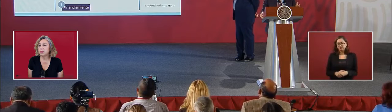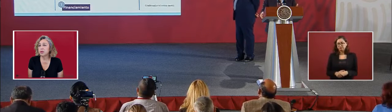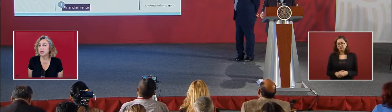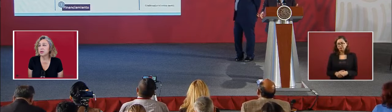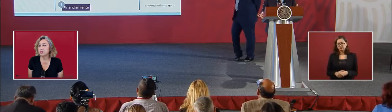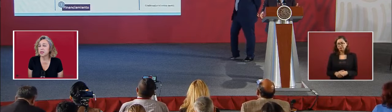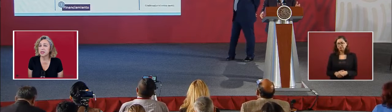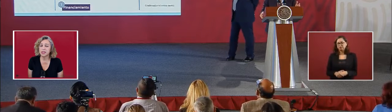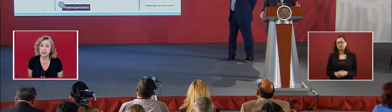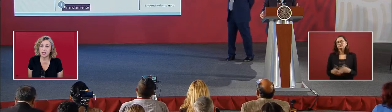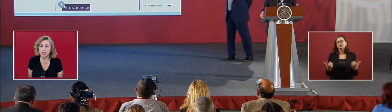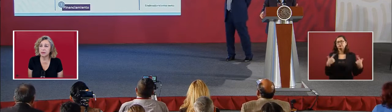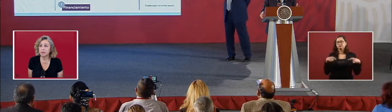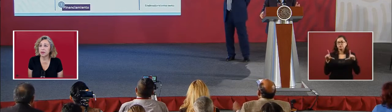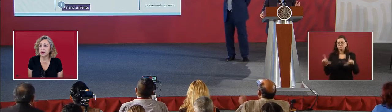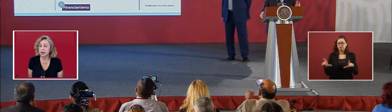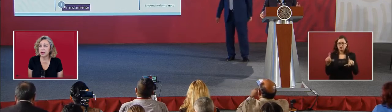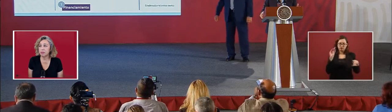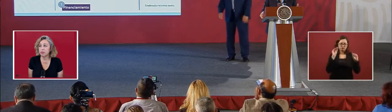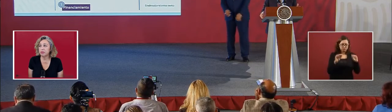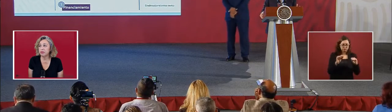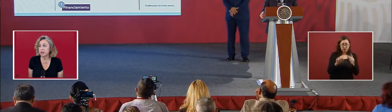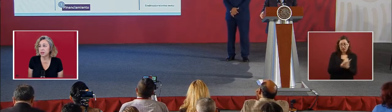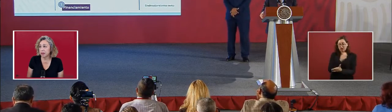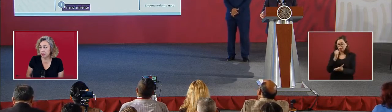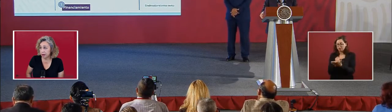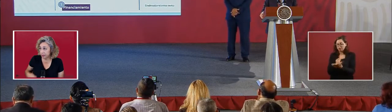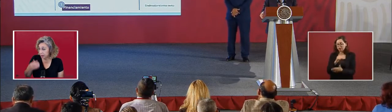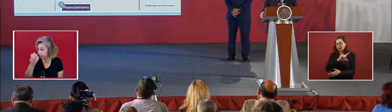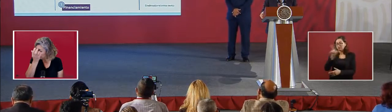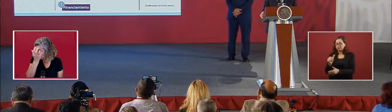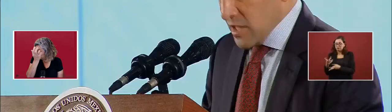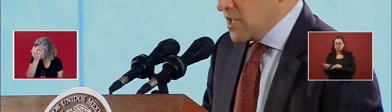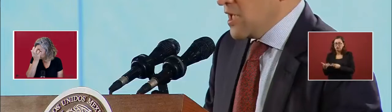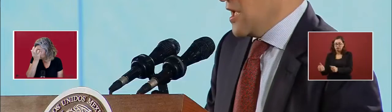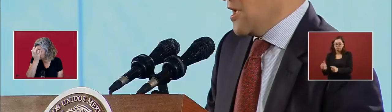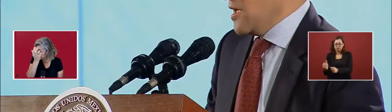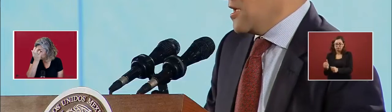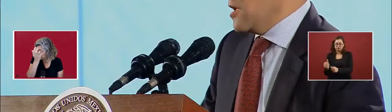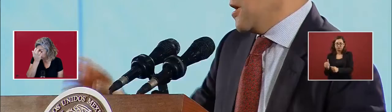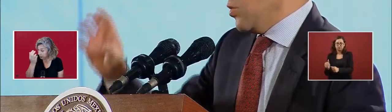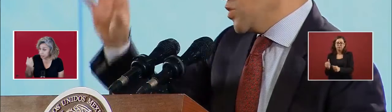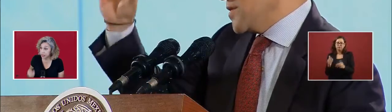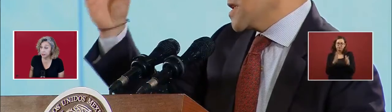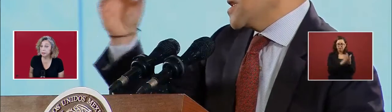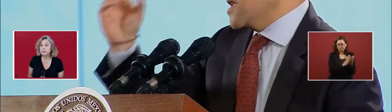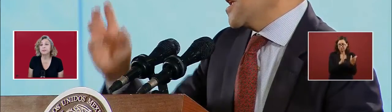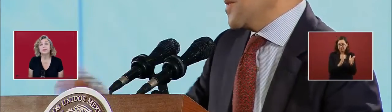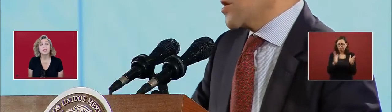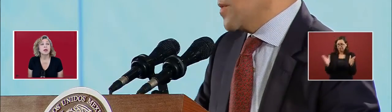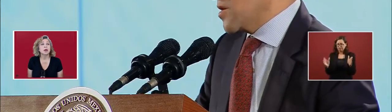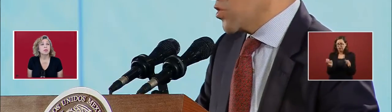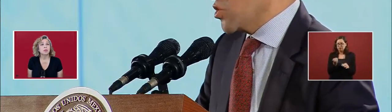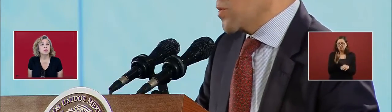important with the design and approval of the execution of the budget.